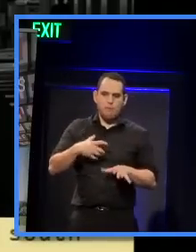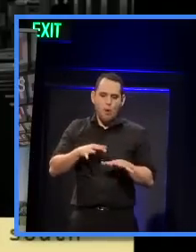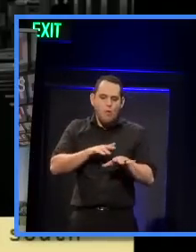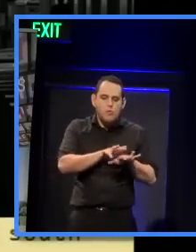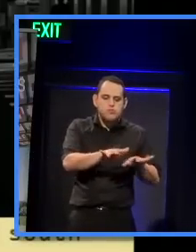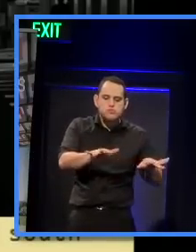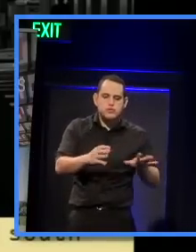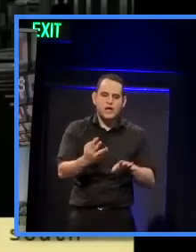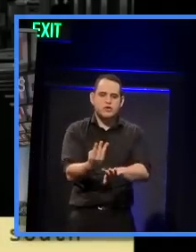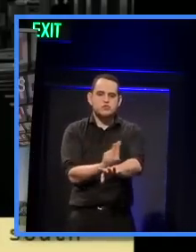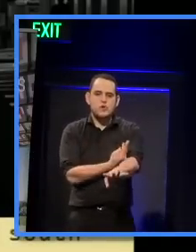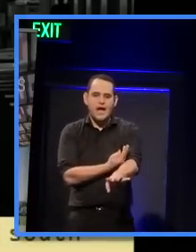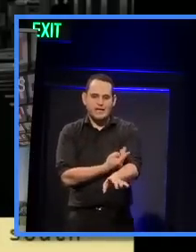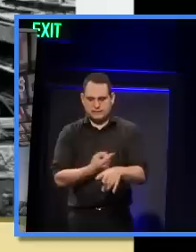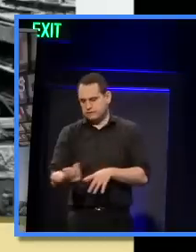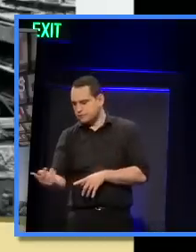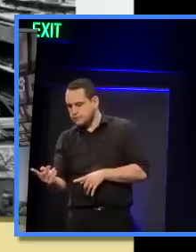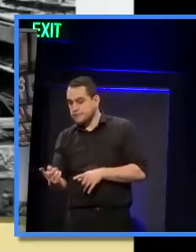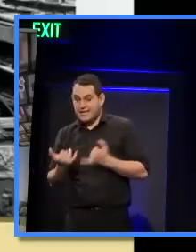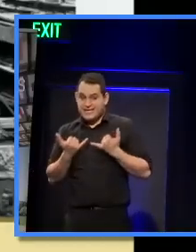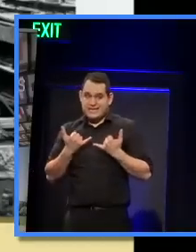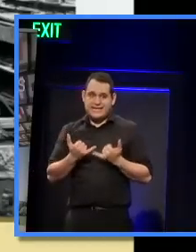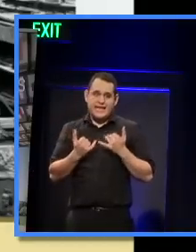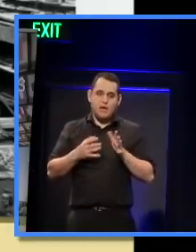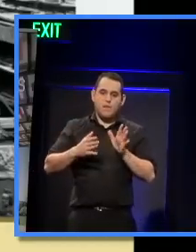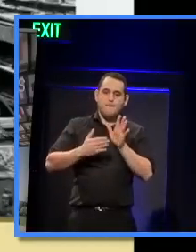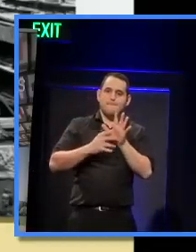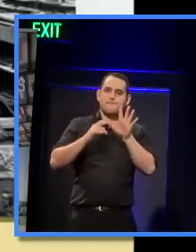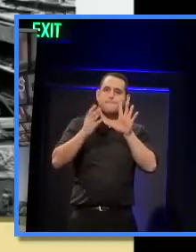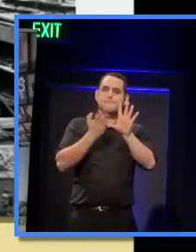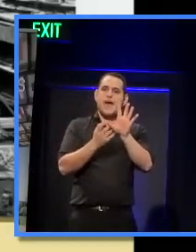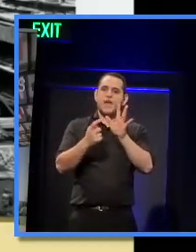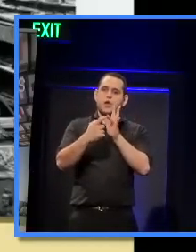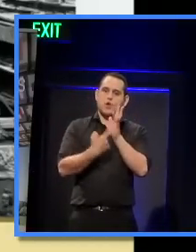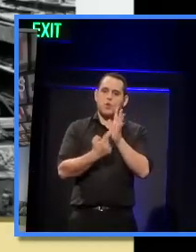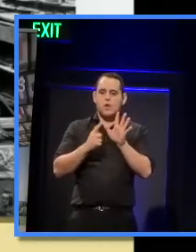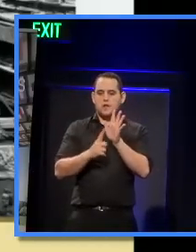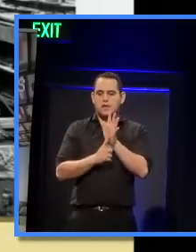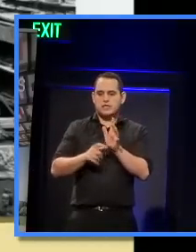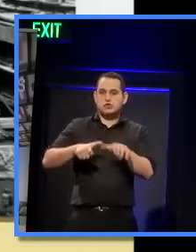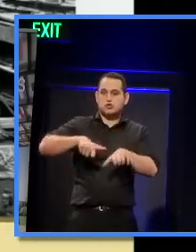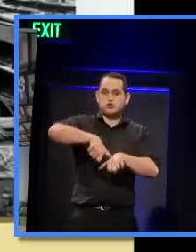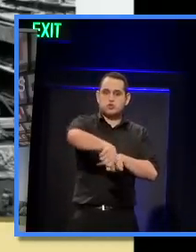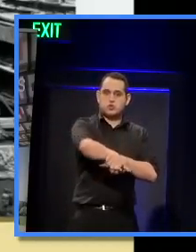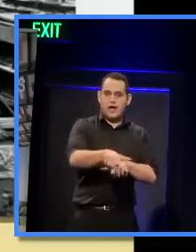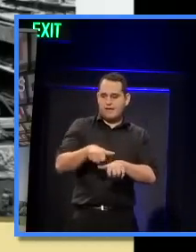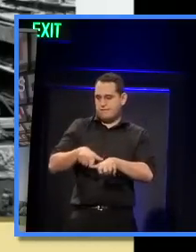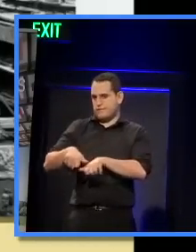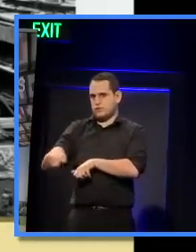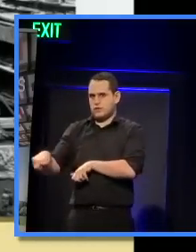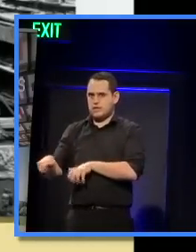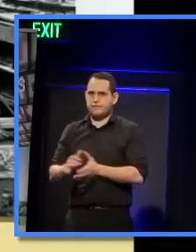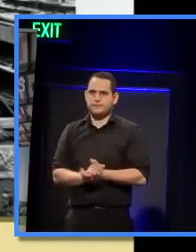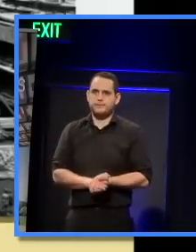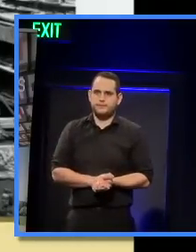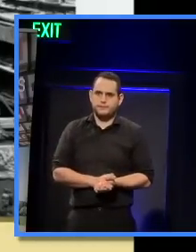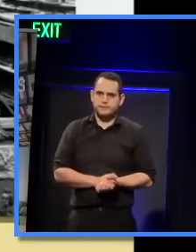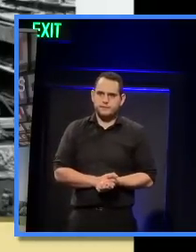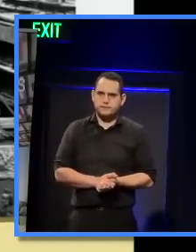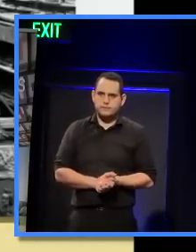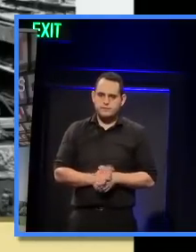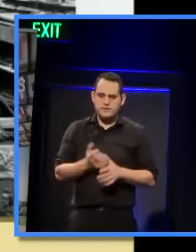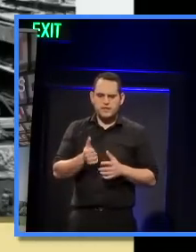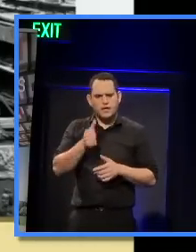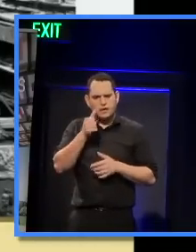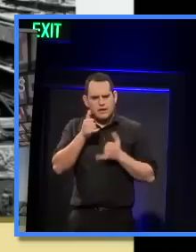all pre-Meryl Drive, which had an effect in the central city, not unlike the sort of massive disjunction that was caused by the